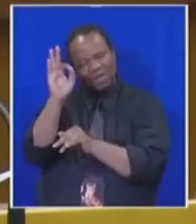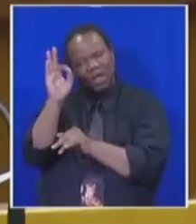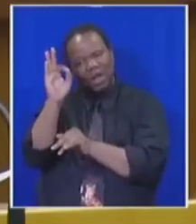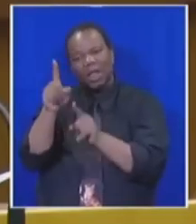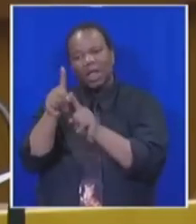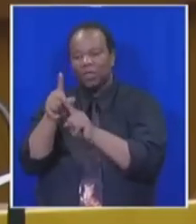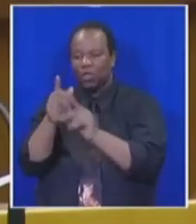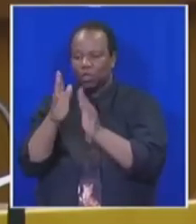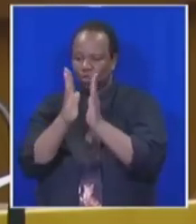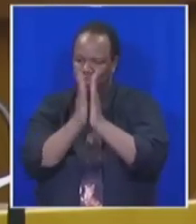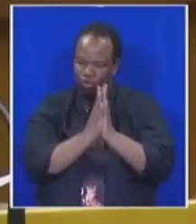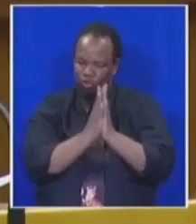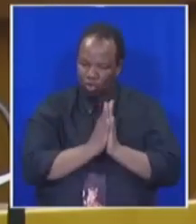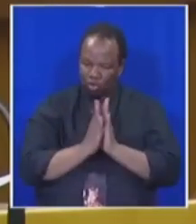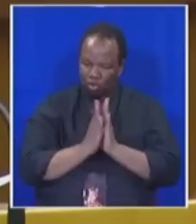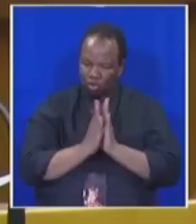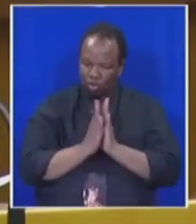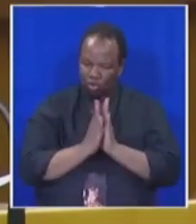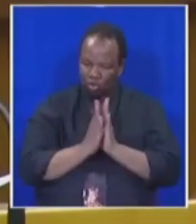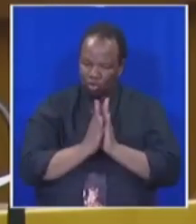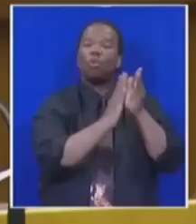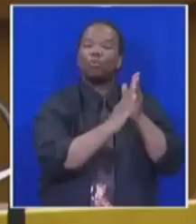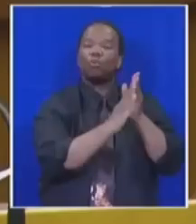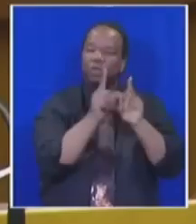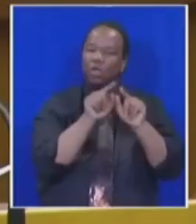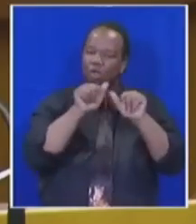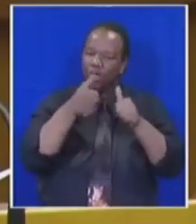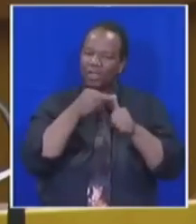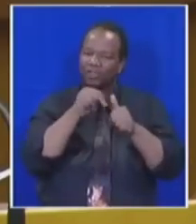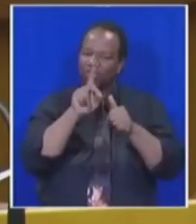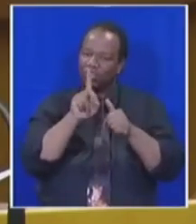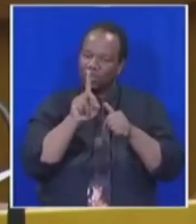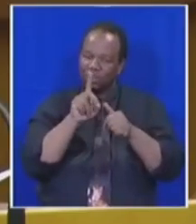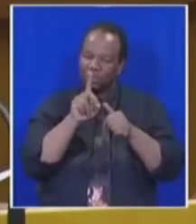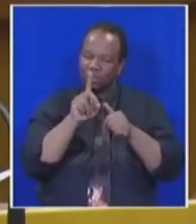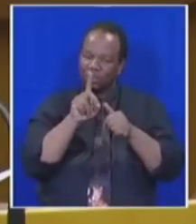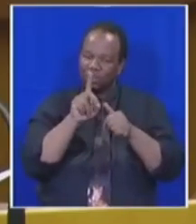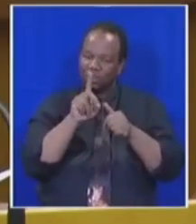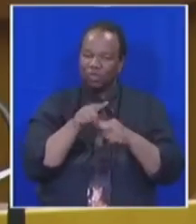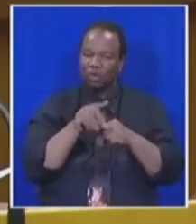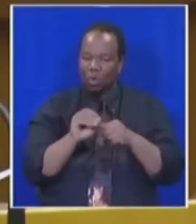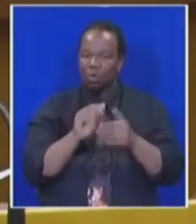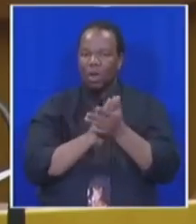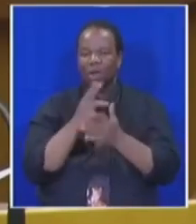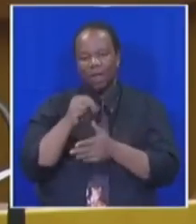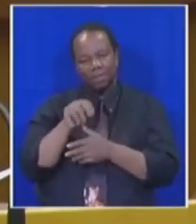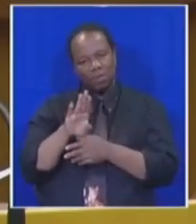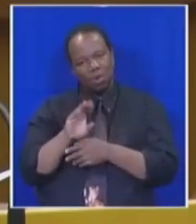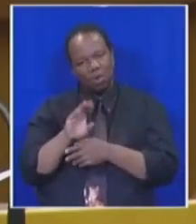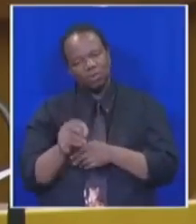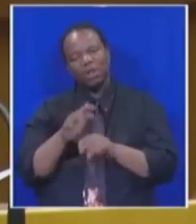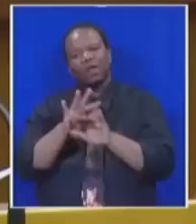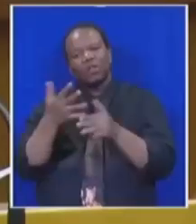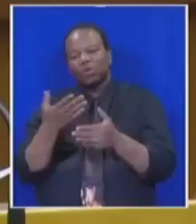organizations and communities continue to play in being our conscience, in ensuring that we promote